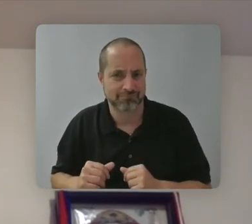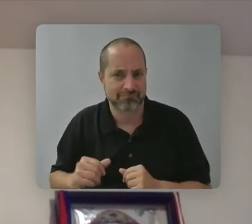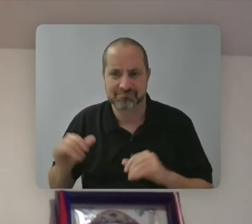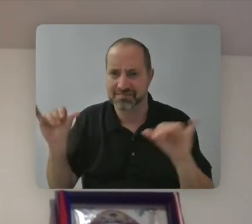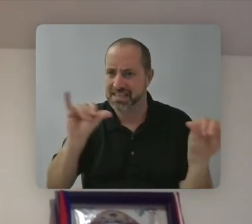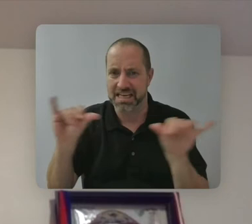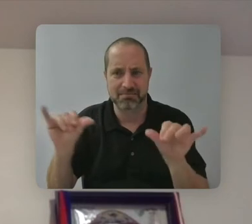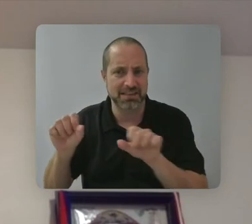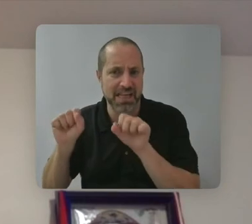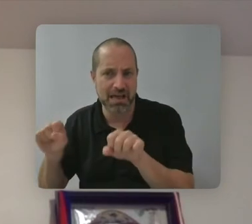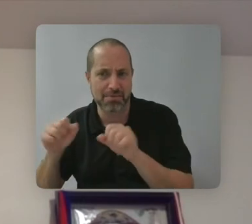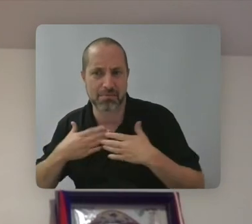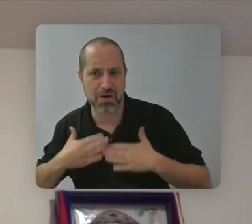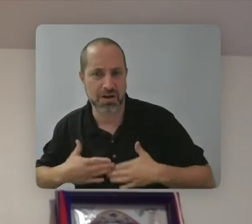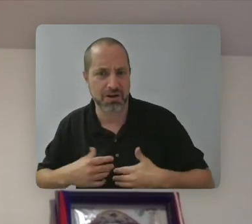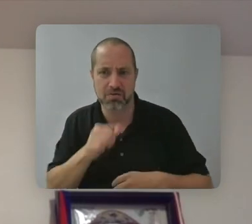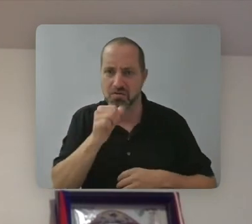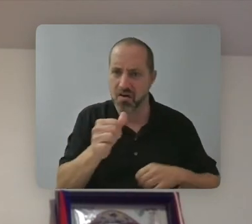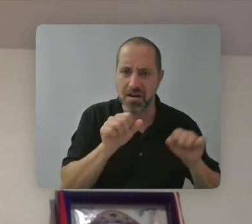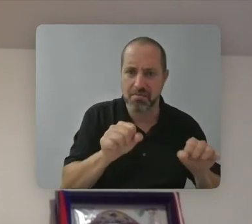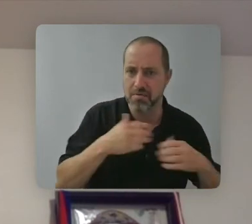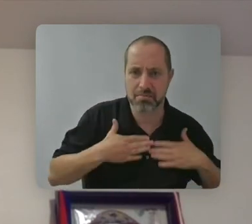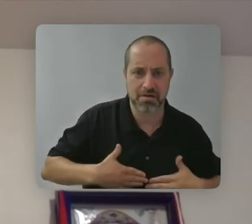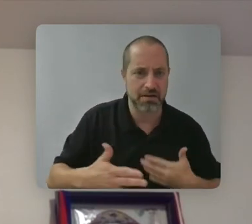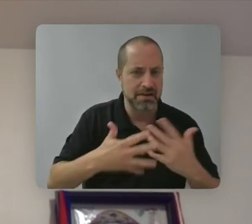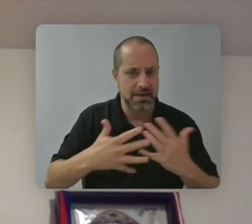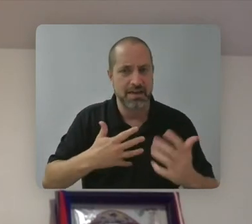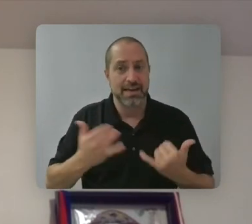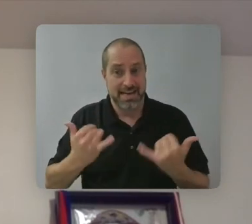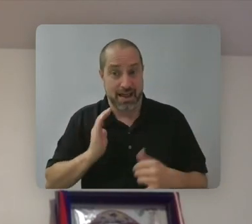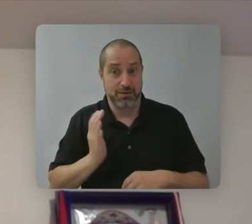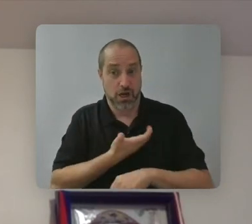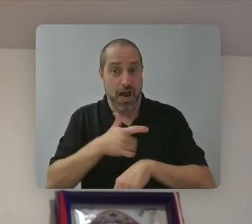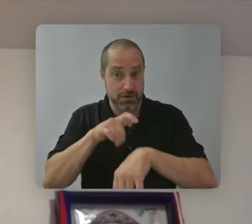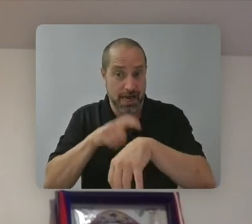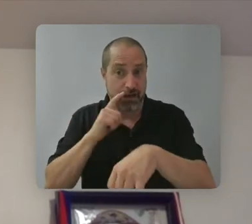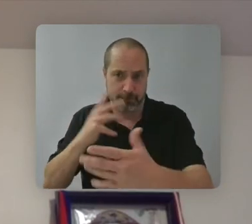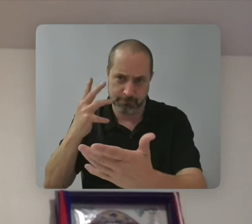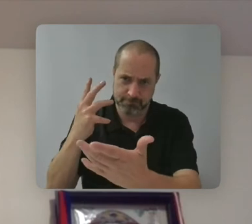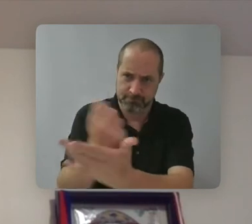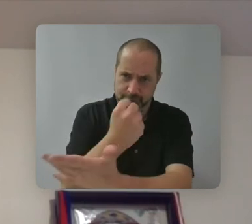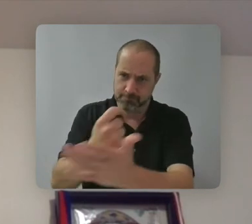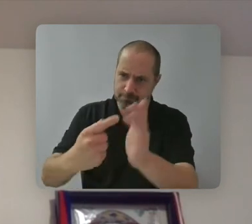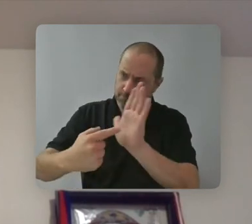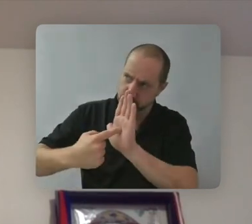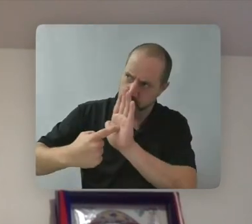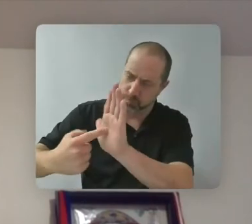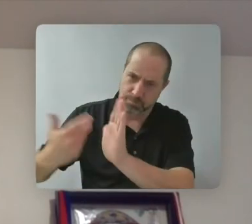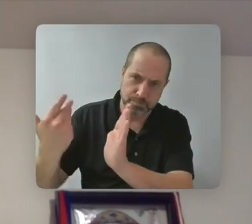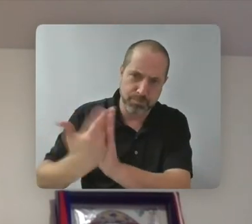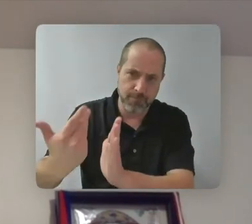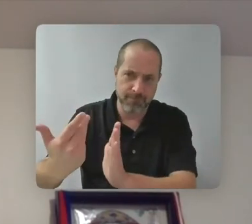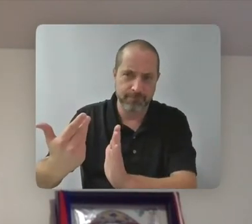time to show how we authentically show our, our, our stories. I'm